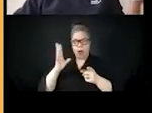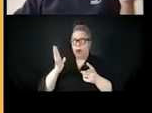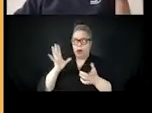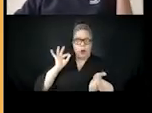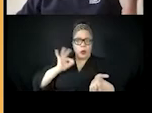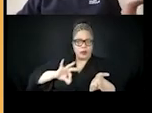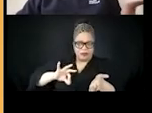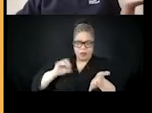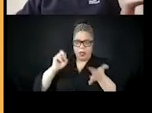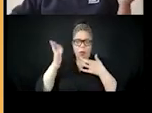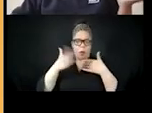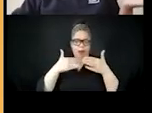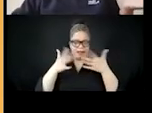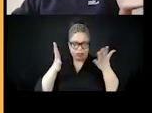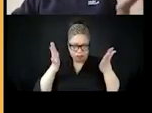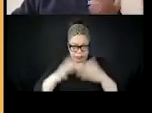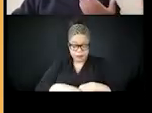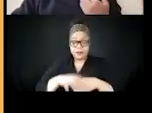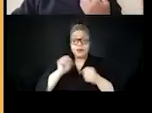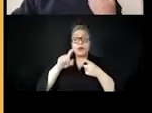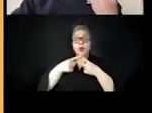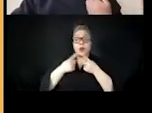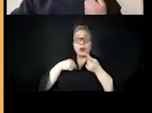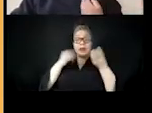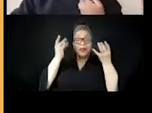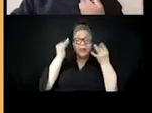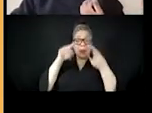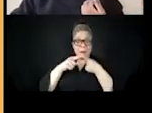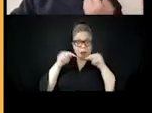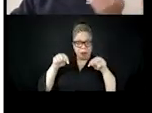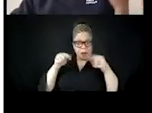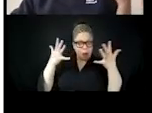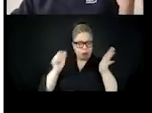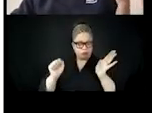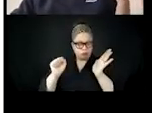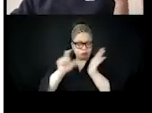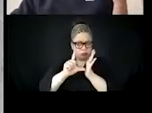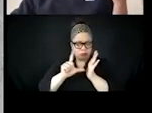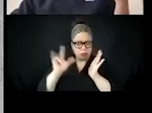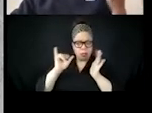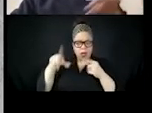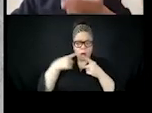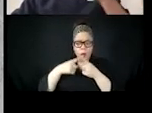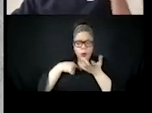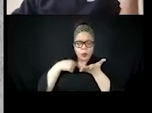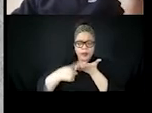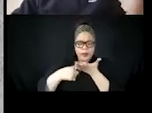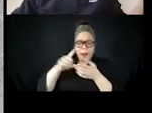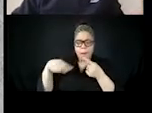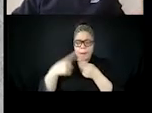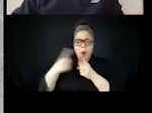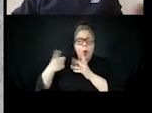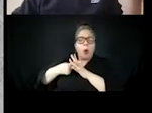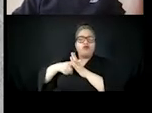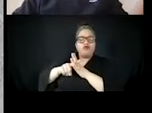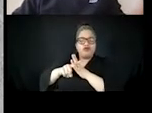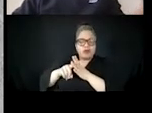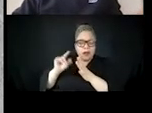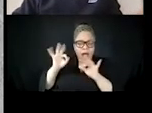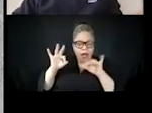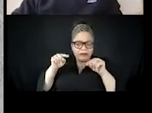origins of it, what immediately hops to mind for me, and when I was doing research was, um, how babies get baked